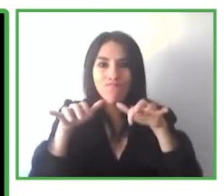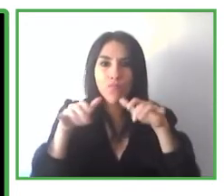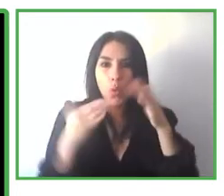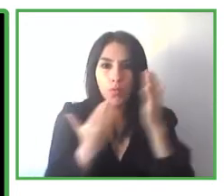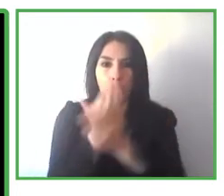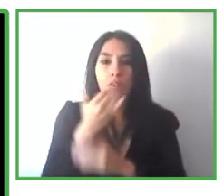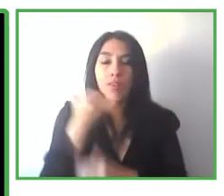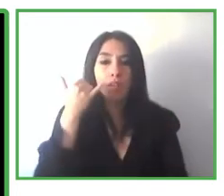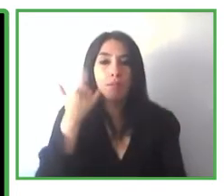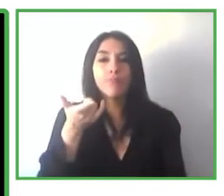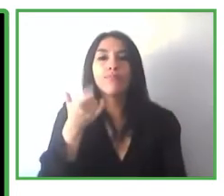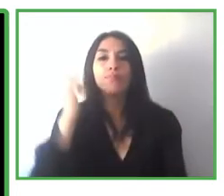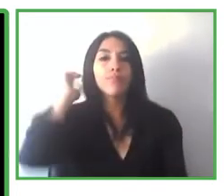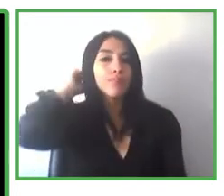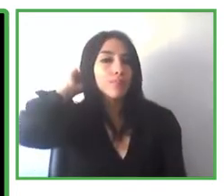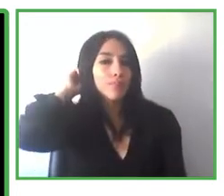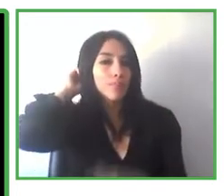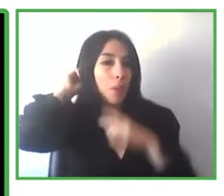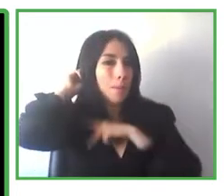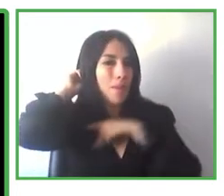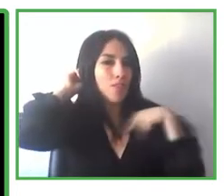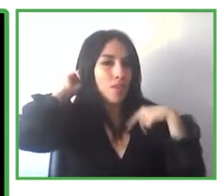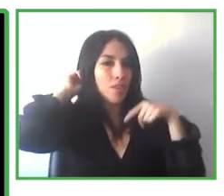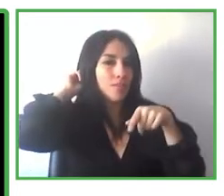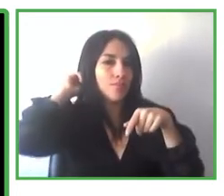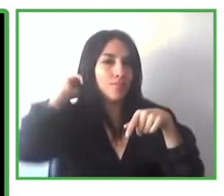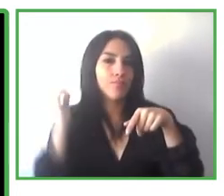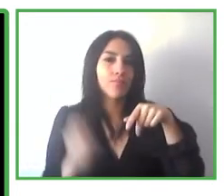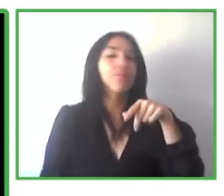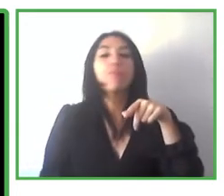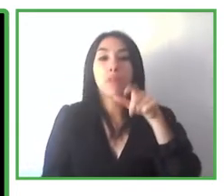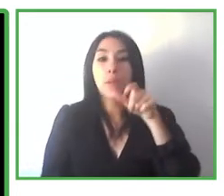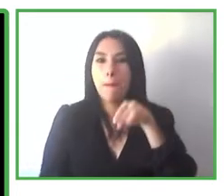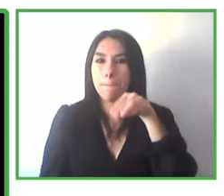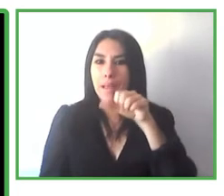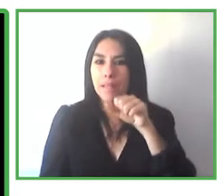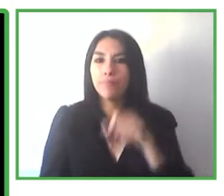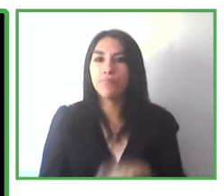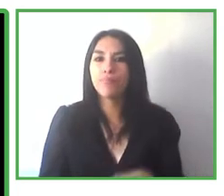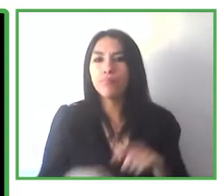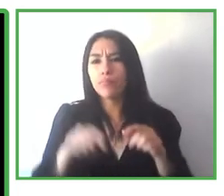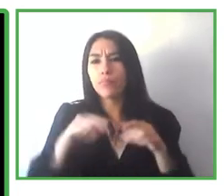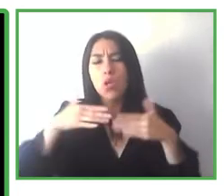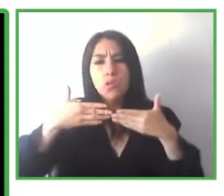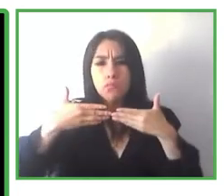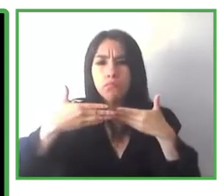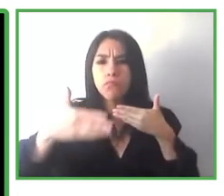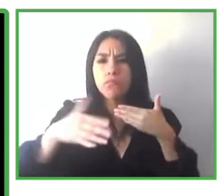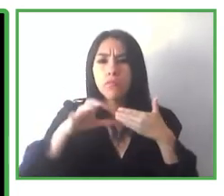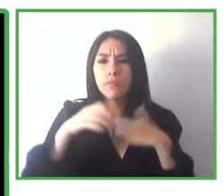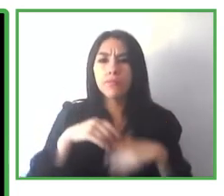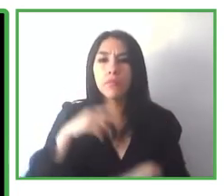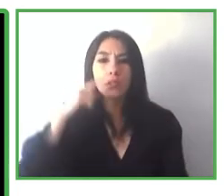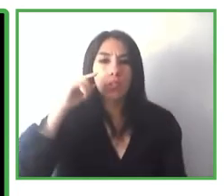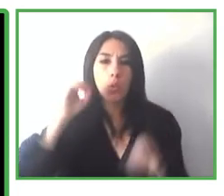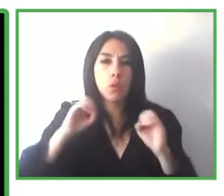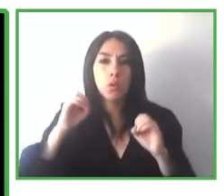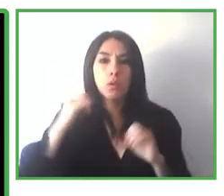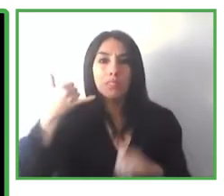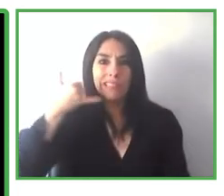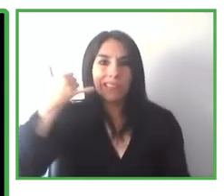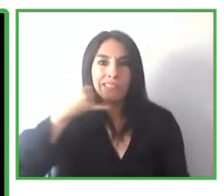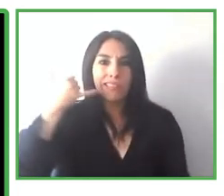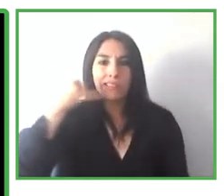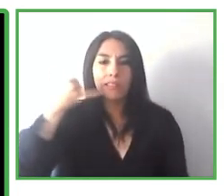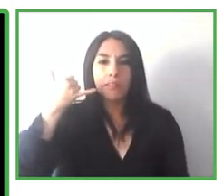code that can be read up to 12 meters distance in a very fast way without having to focus on